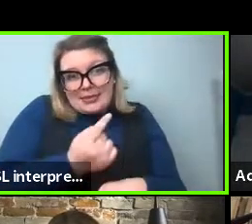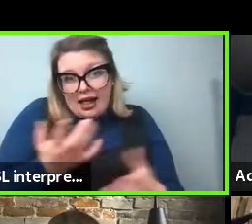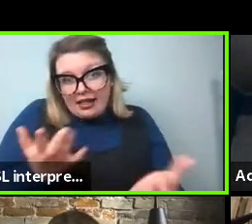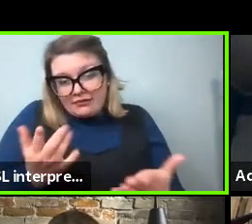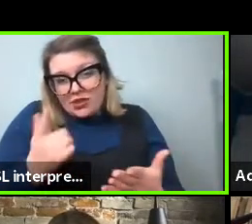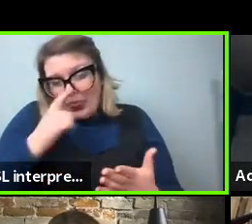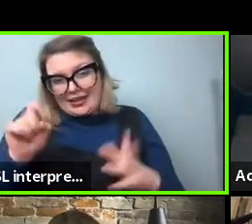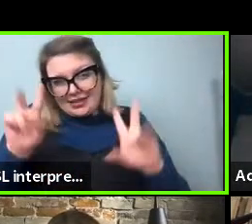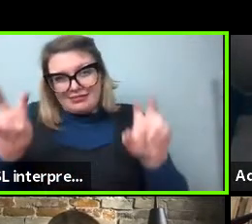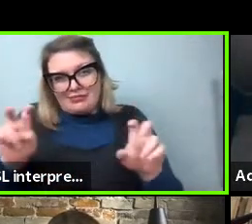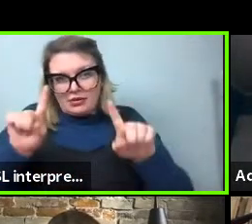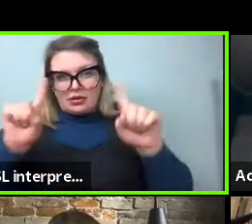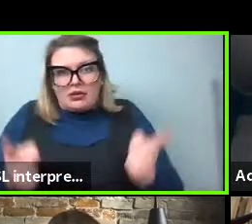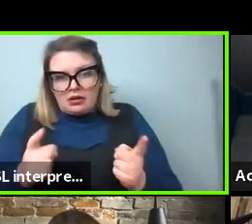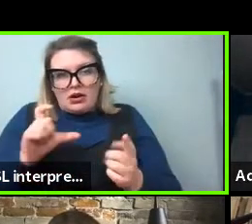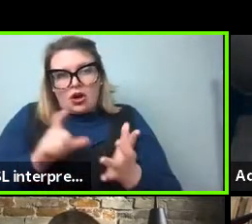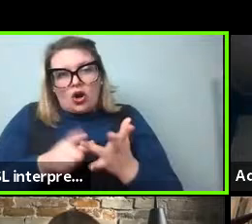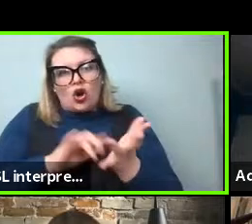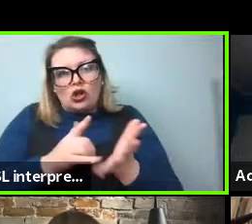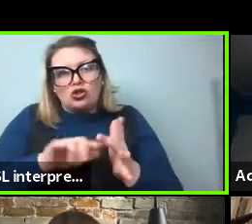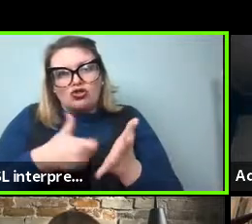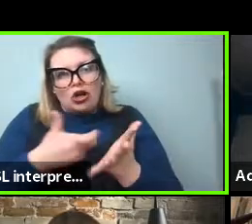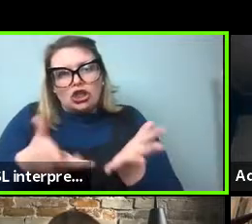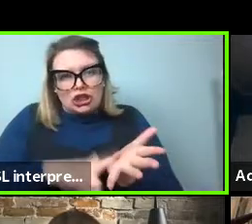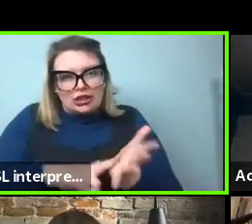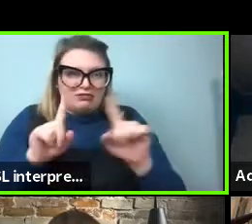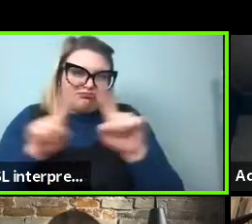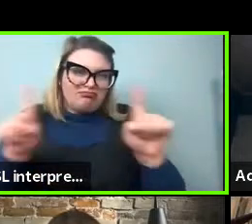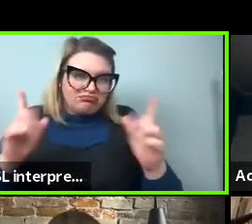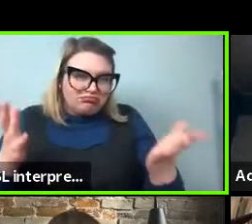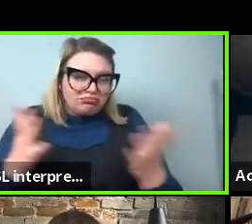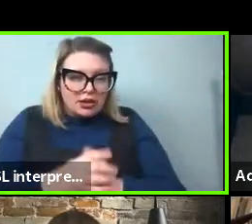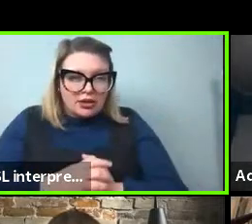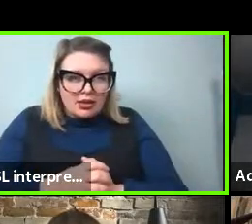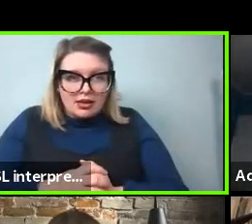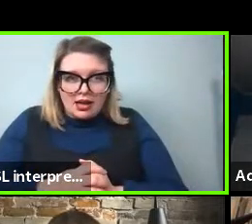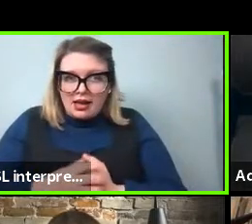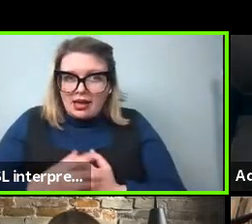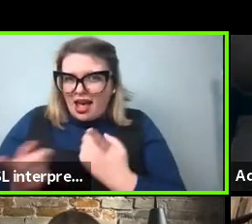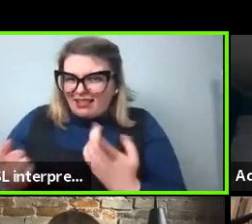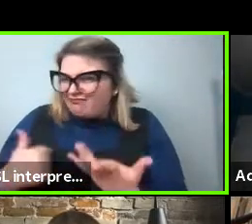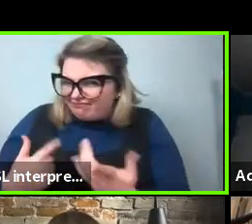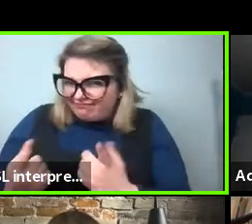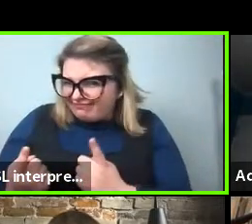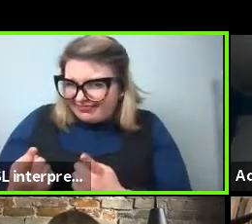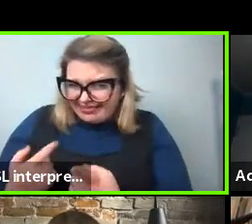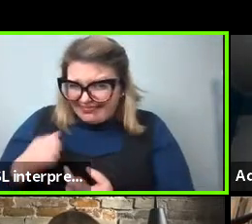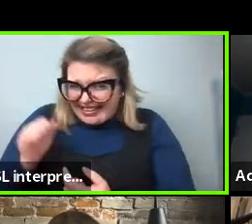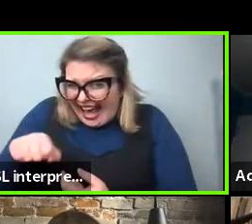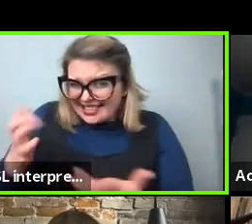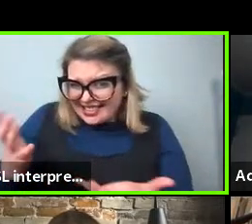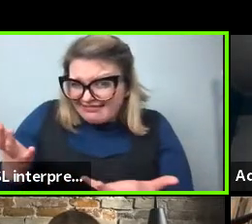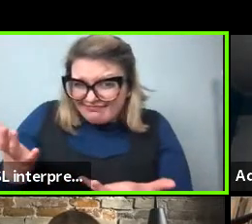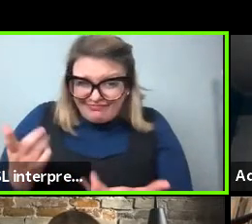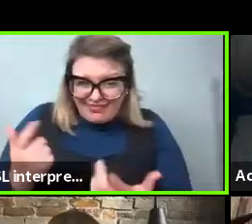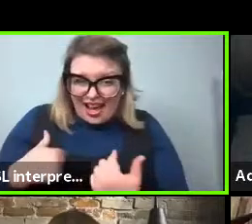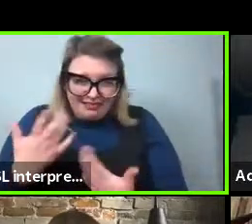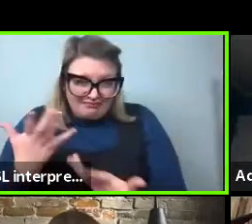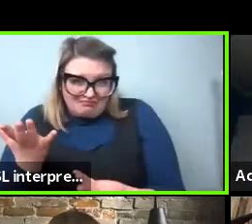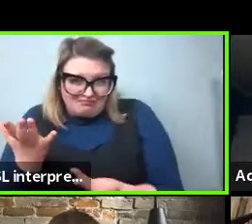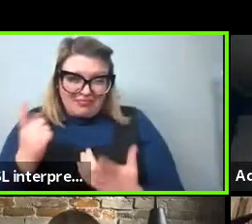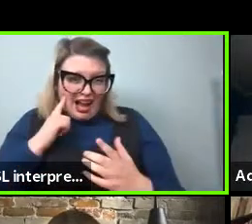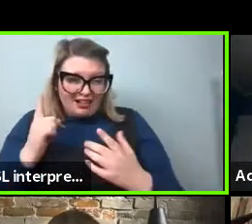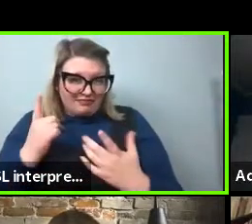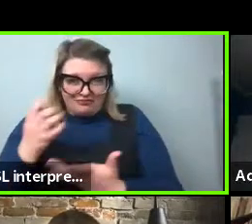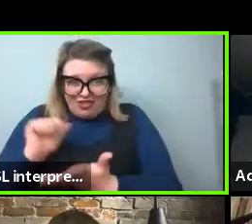I'll, I'll say yes. I just, you know, you see the details, but I'm, I, I, I, I get the intuition in some rough way. Yes.